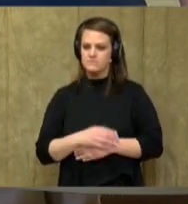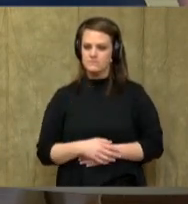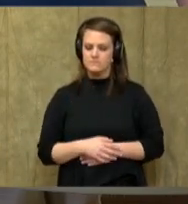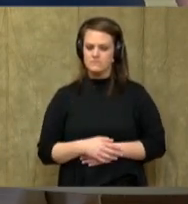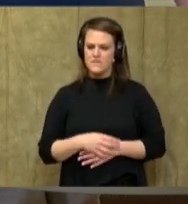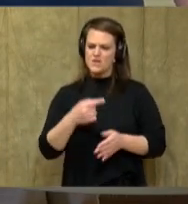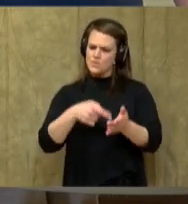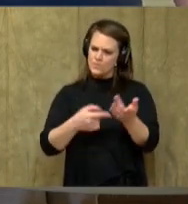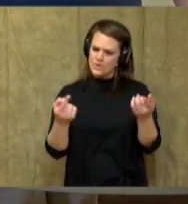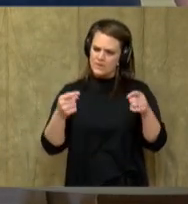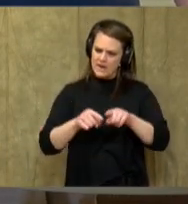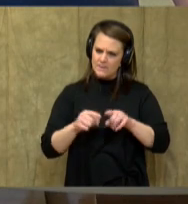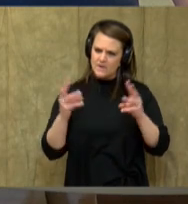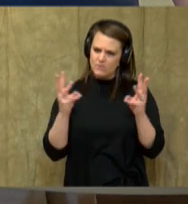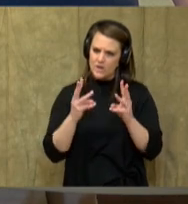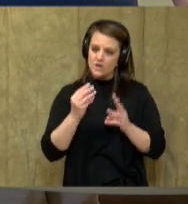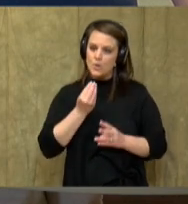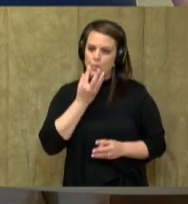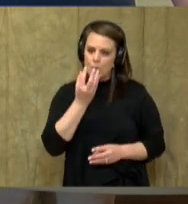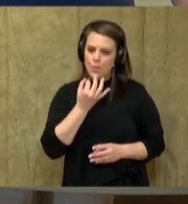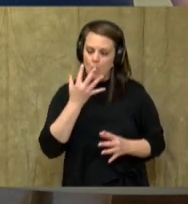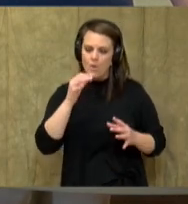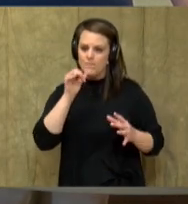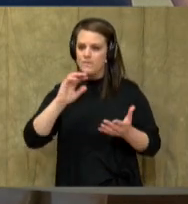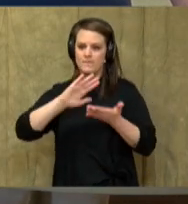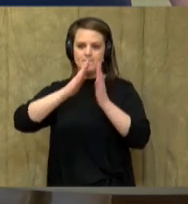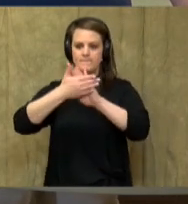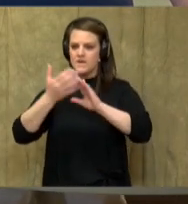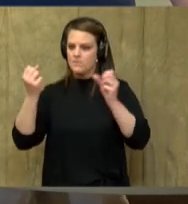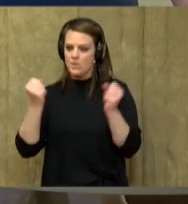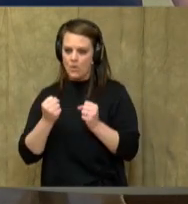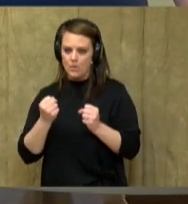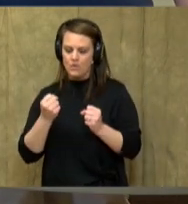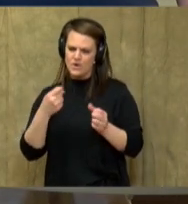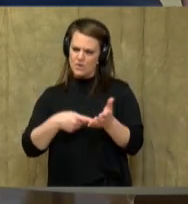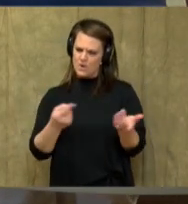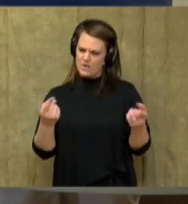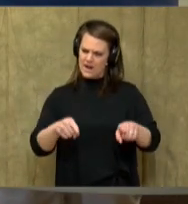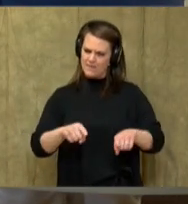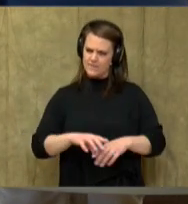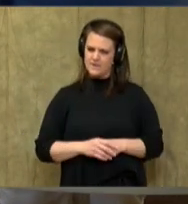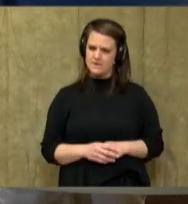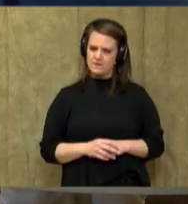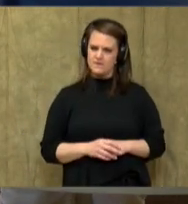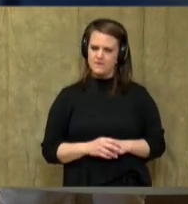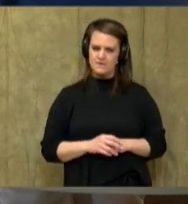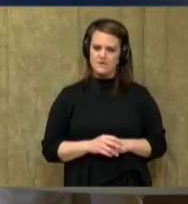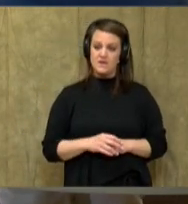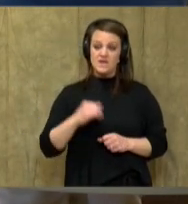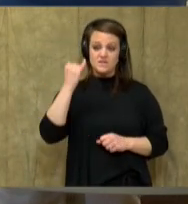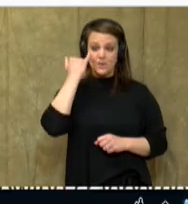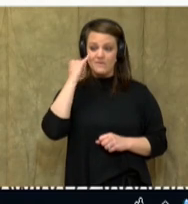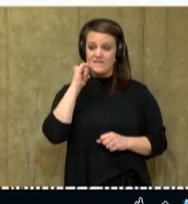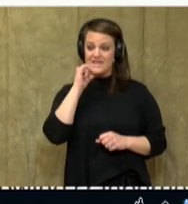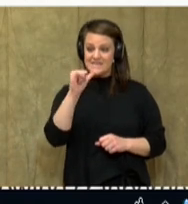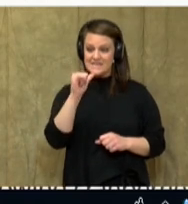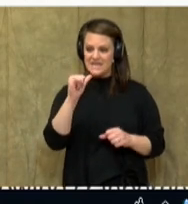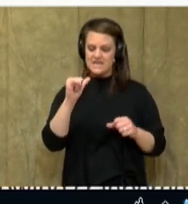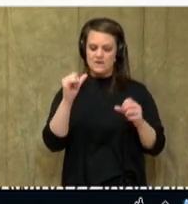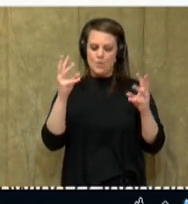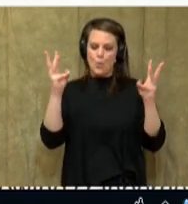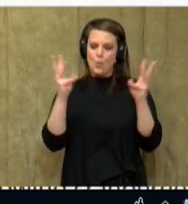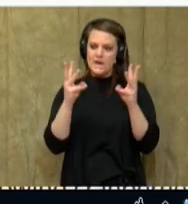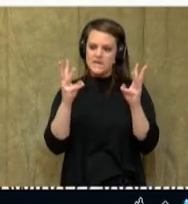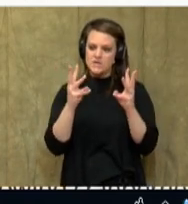winter were too warm? So, here's a hint. What would happen to the buds if they did not get their winter chill